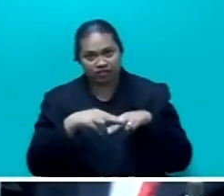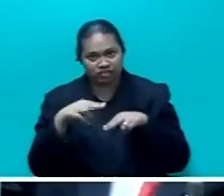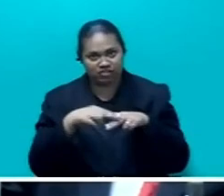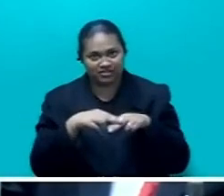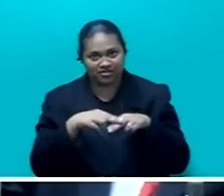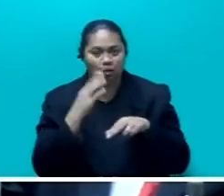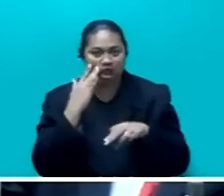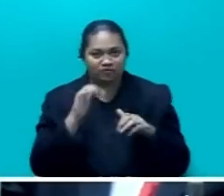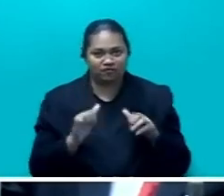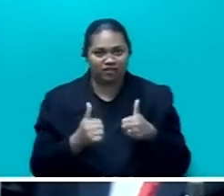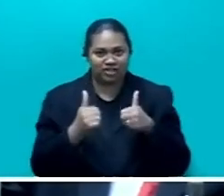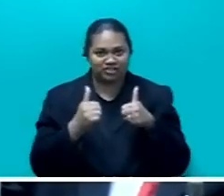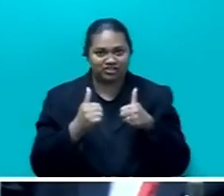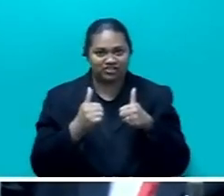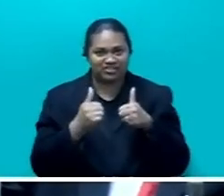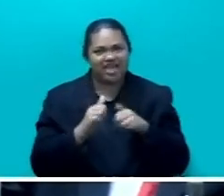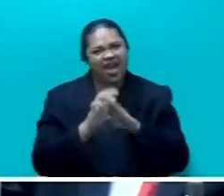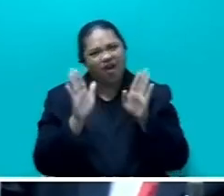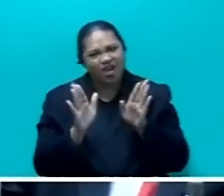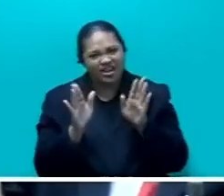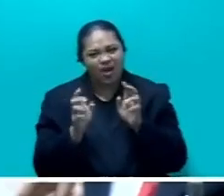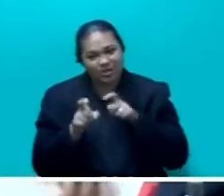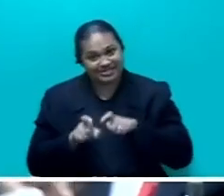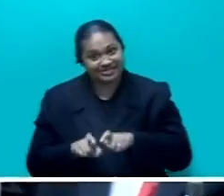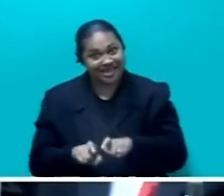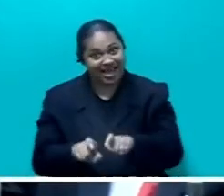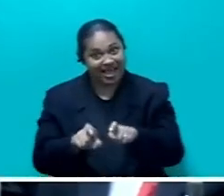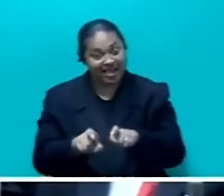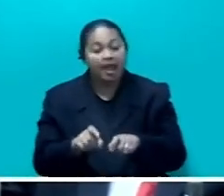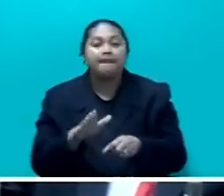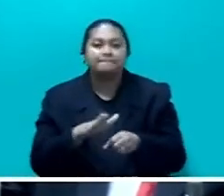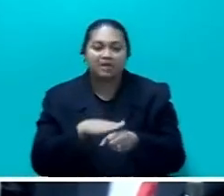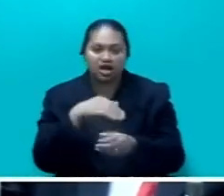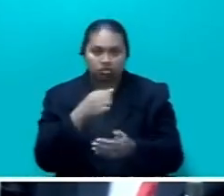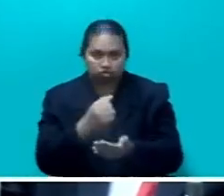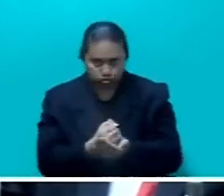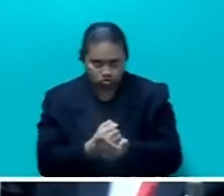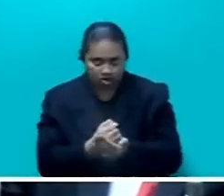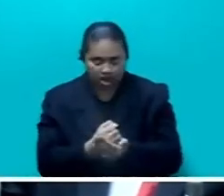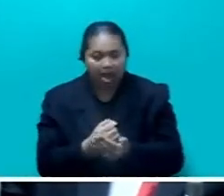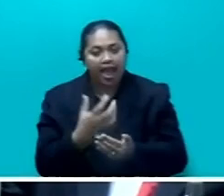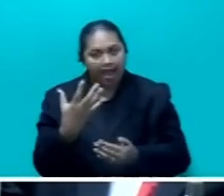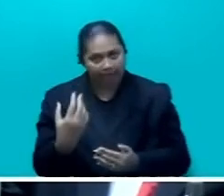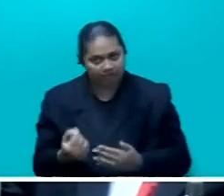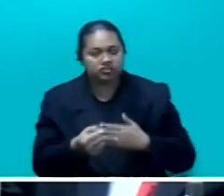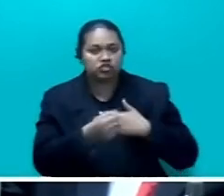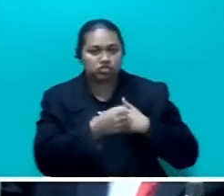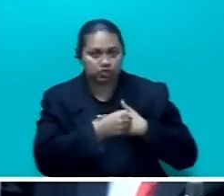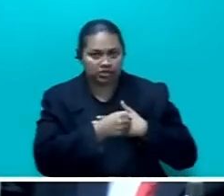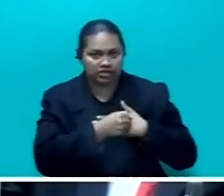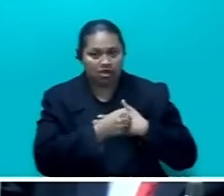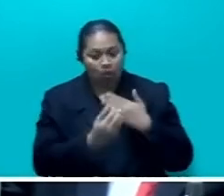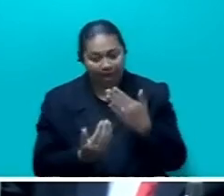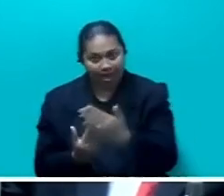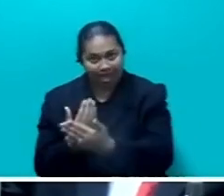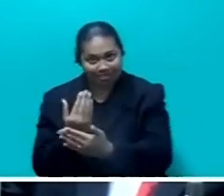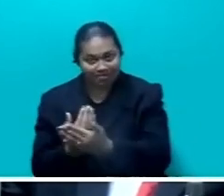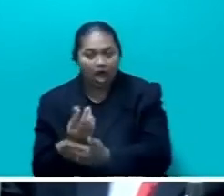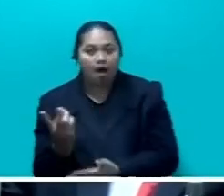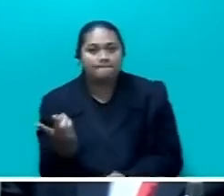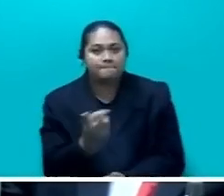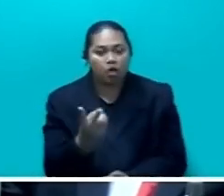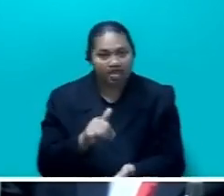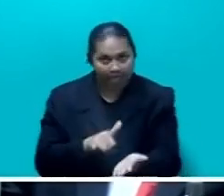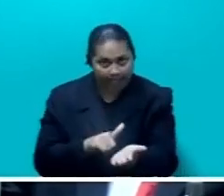is to ensure the security of our entry points, particularly at the border, both in our